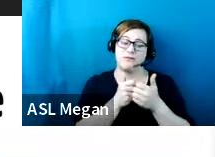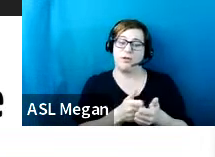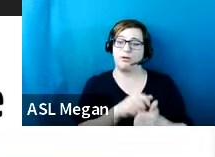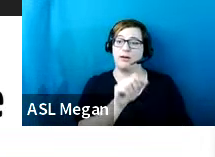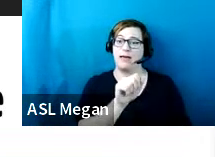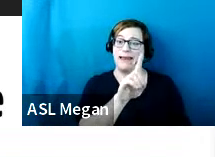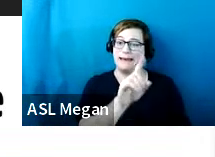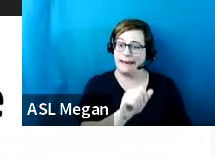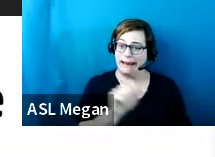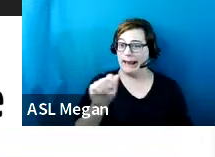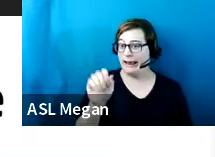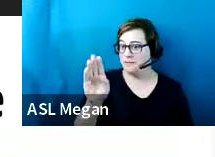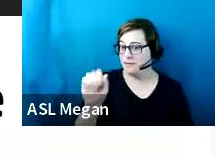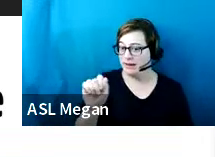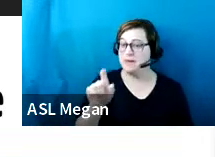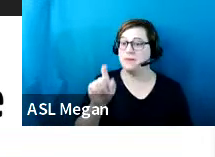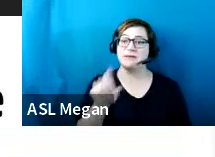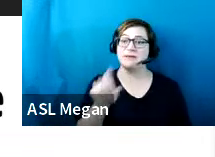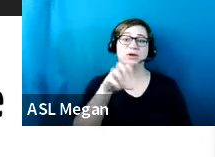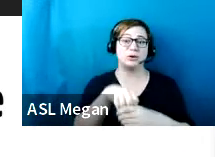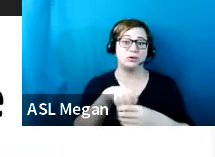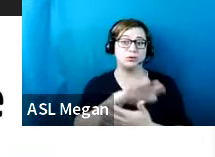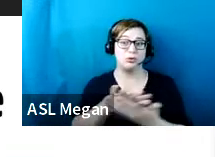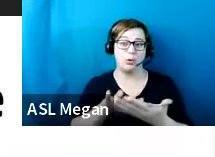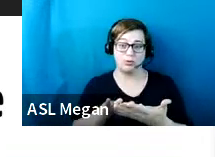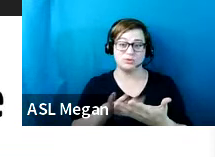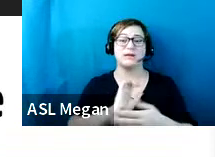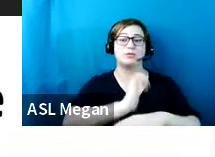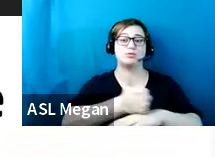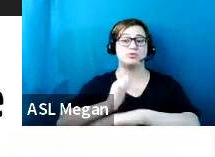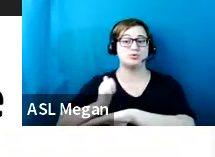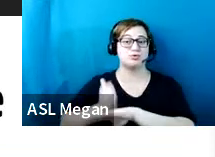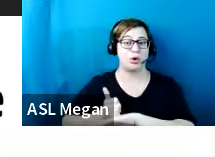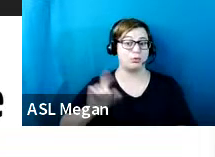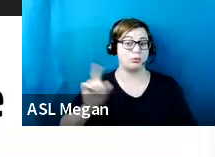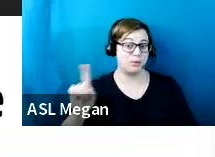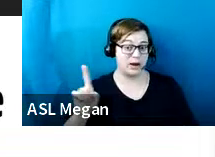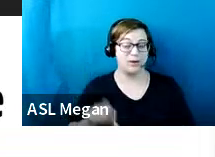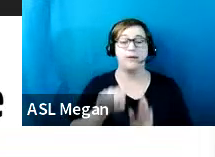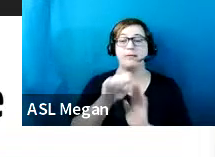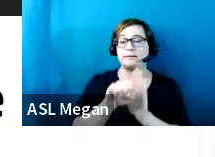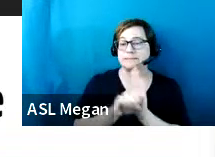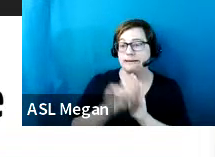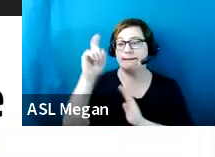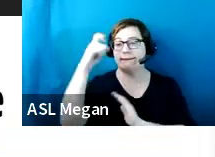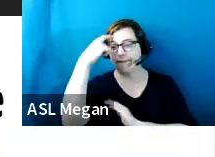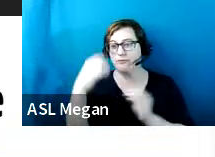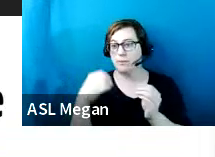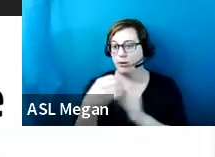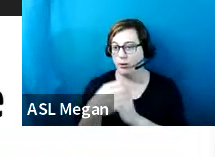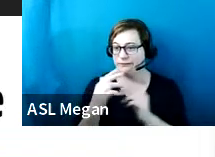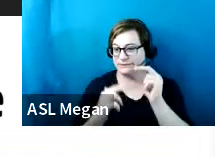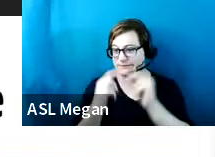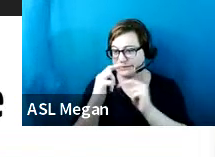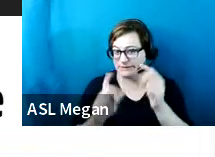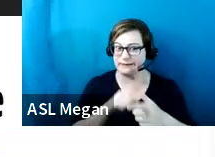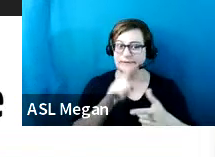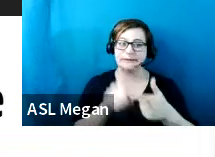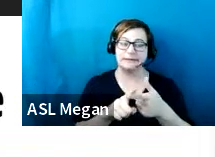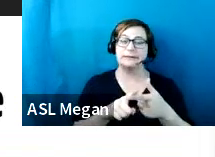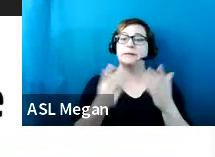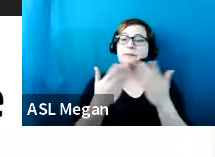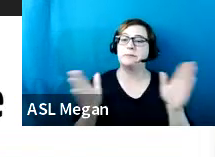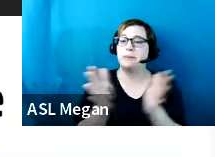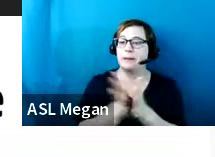include those that are installed at state or local government offices, public parks,